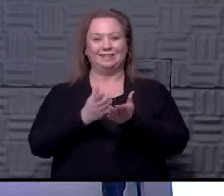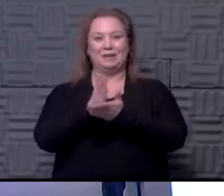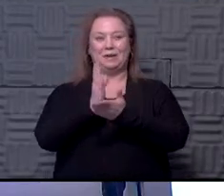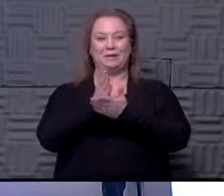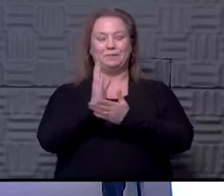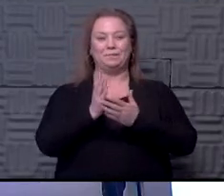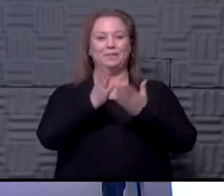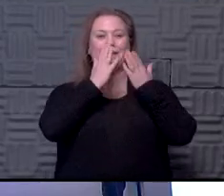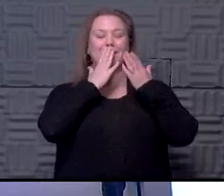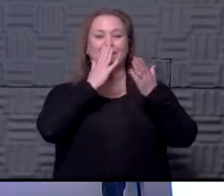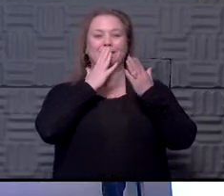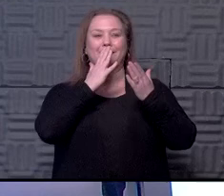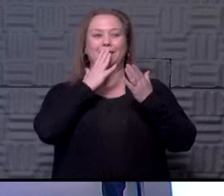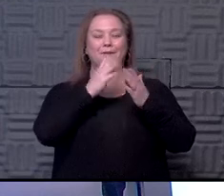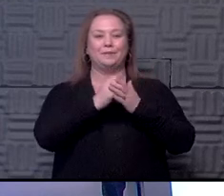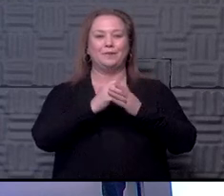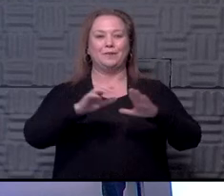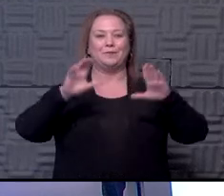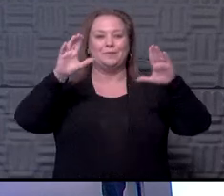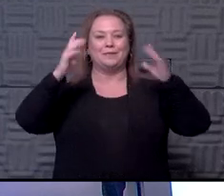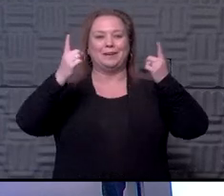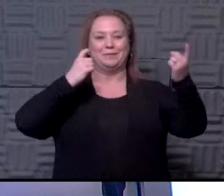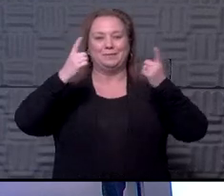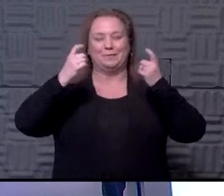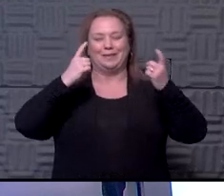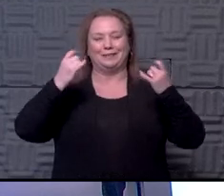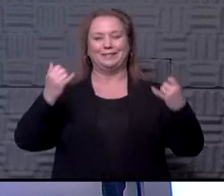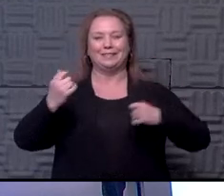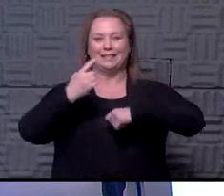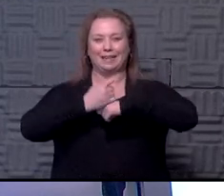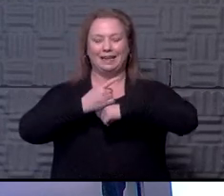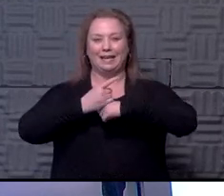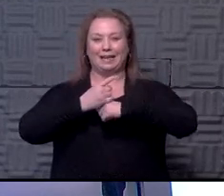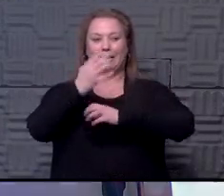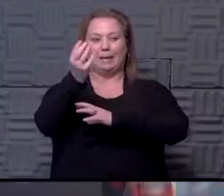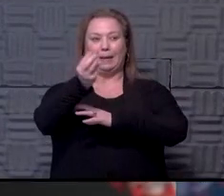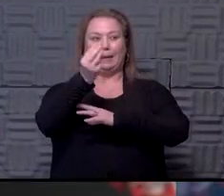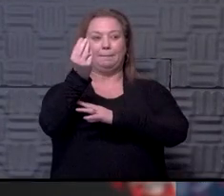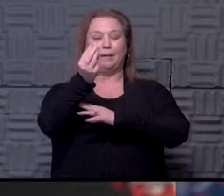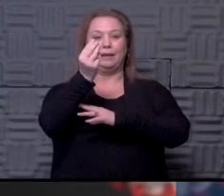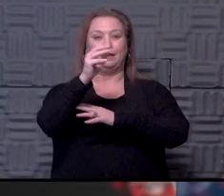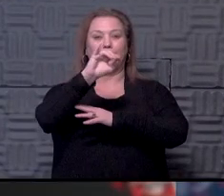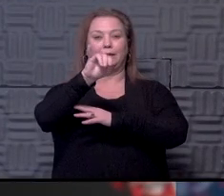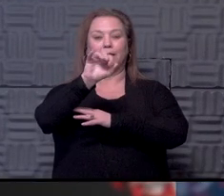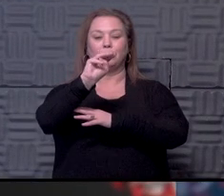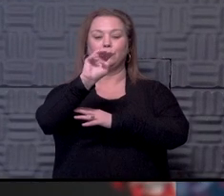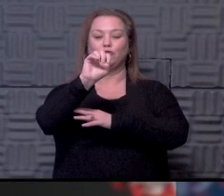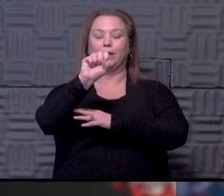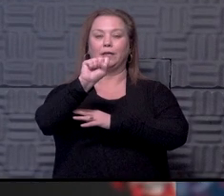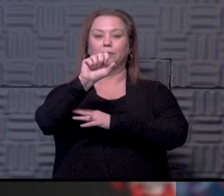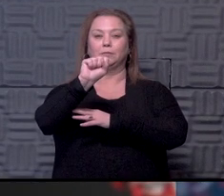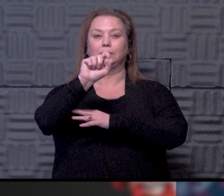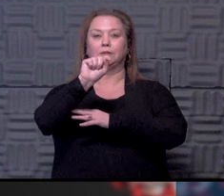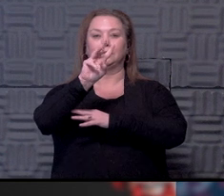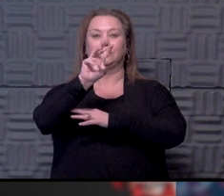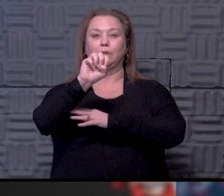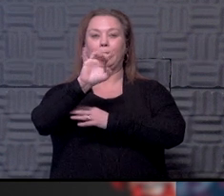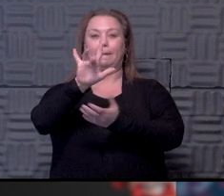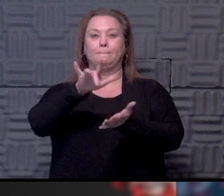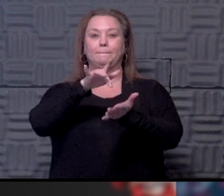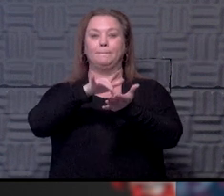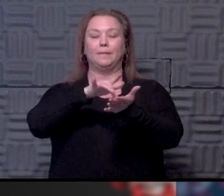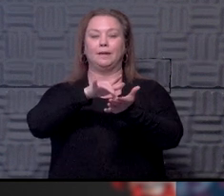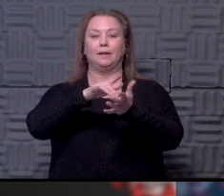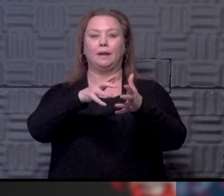right. Well, thanks for a great series of questions today. On Monday, James Stowe with the Mid-America Regional Council